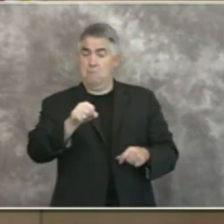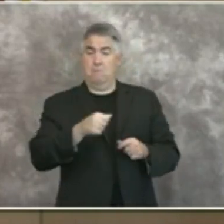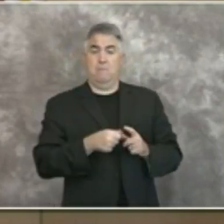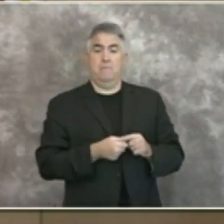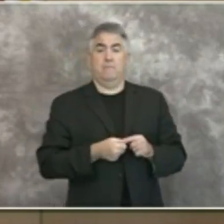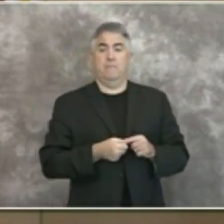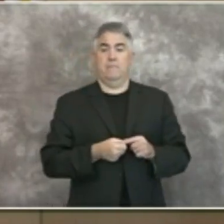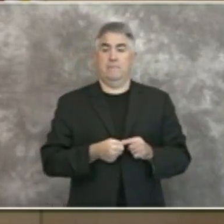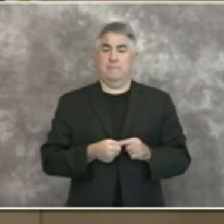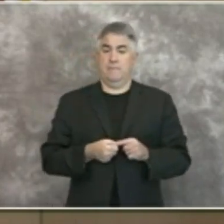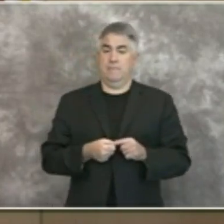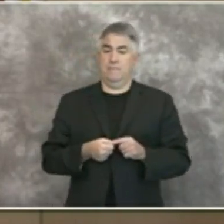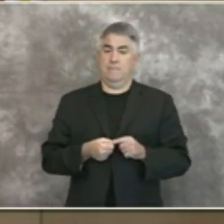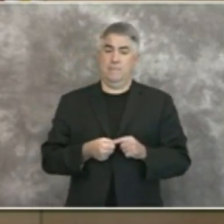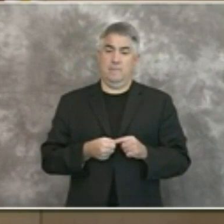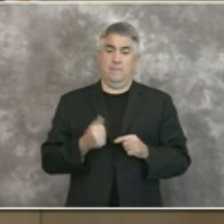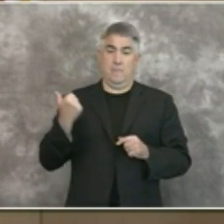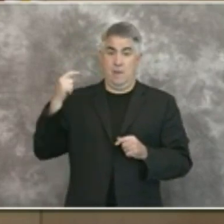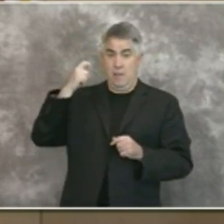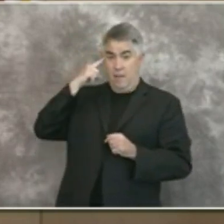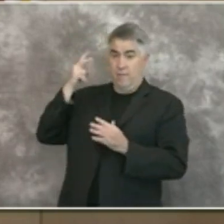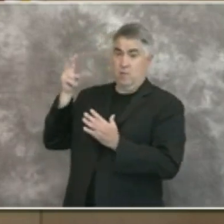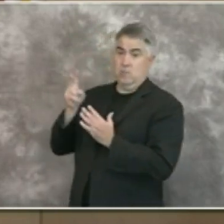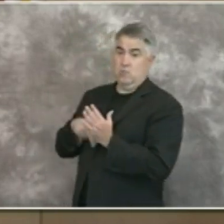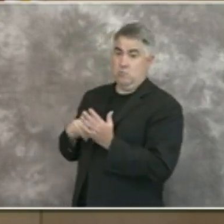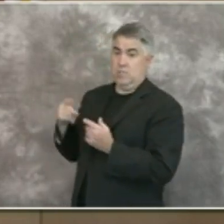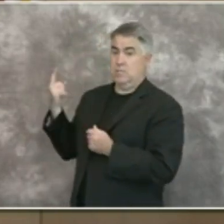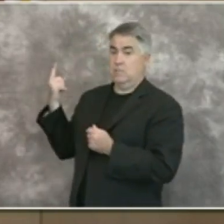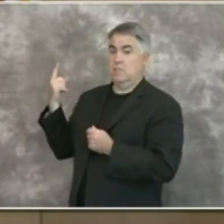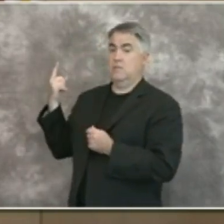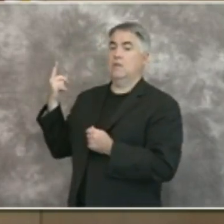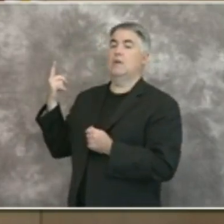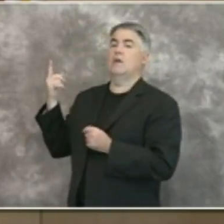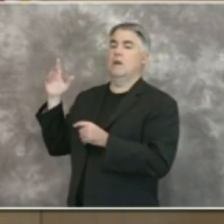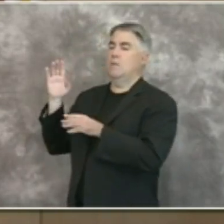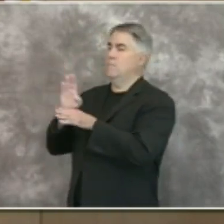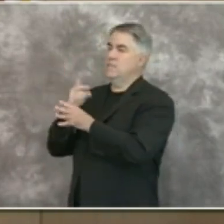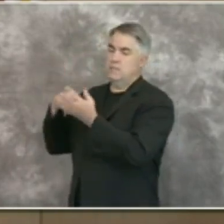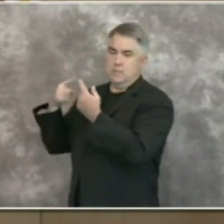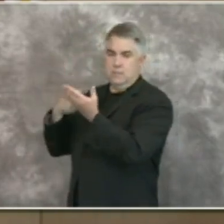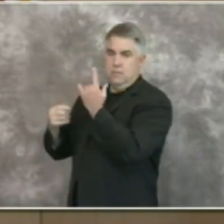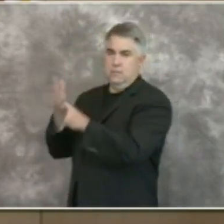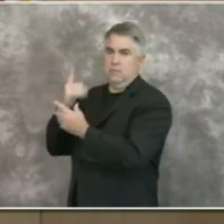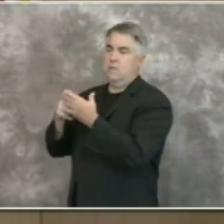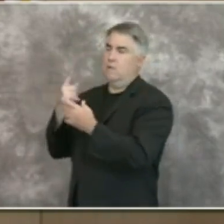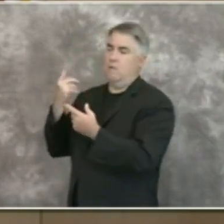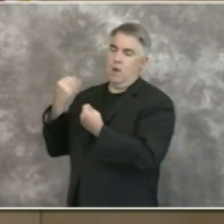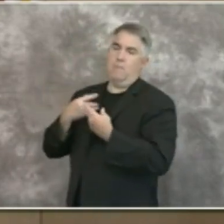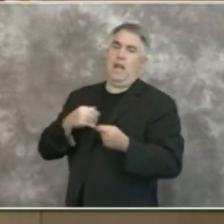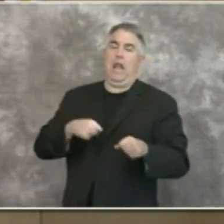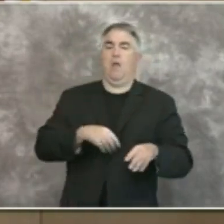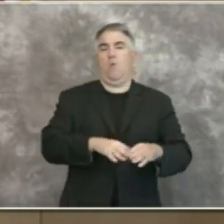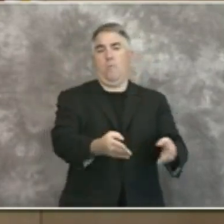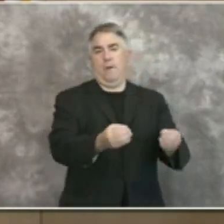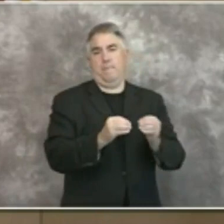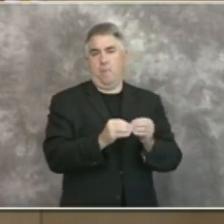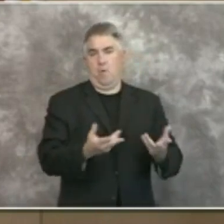governor we hope that other industries will also open up thank you very much